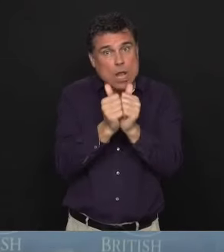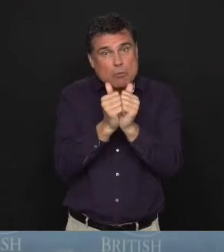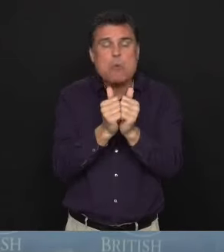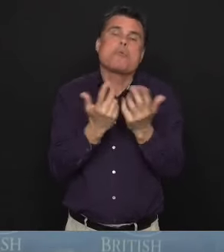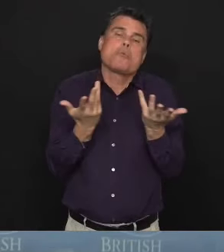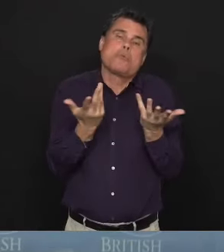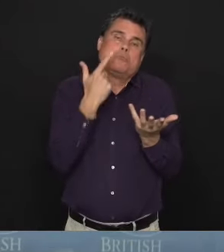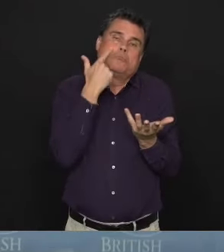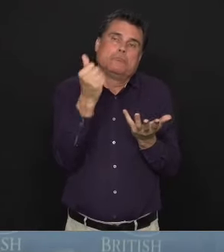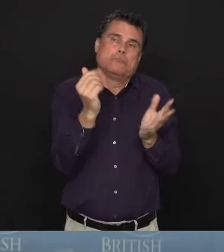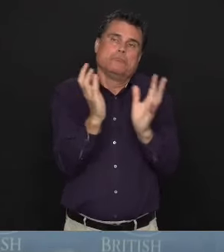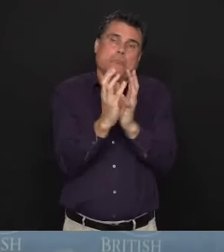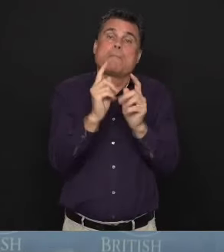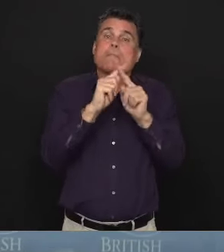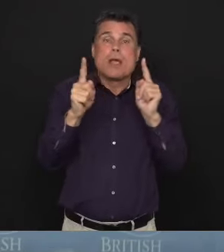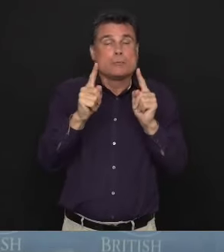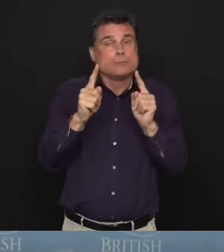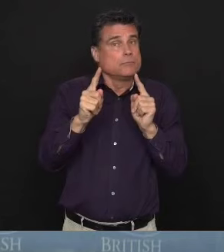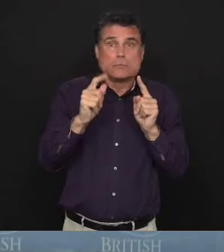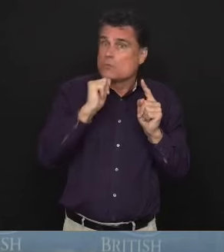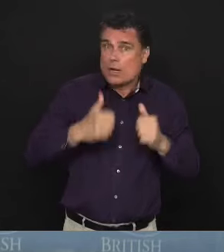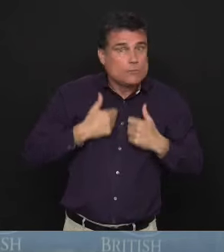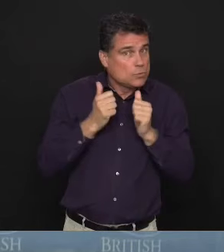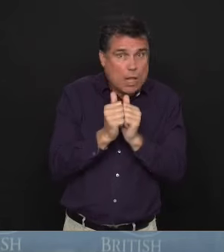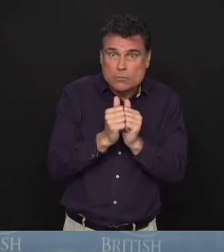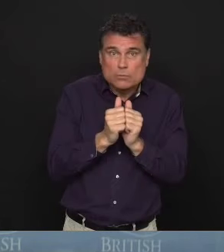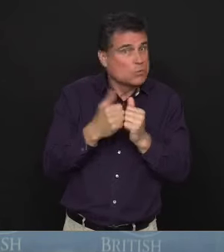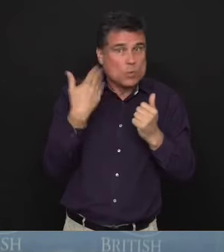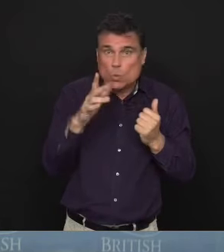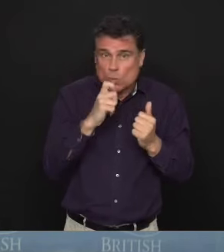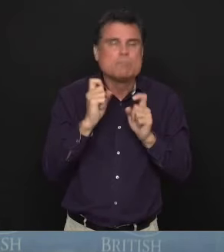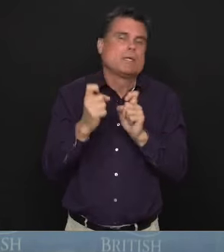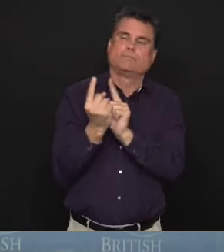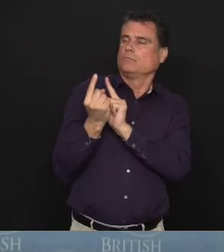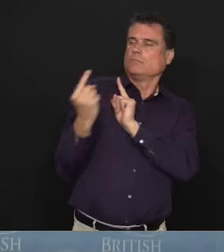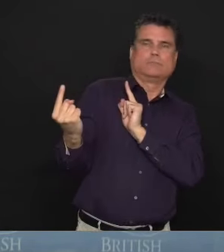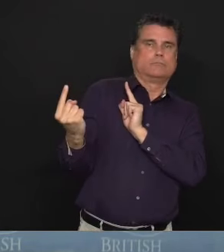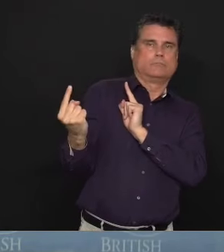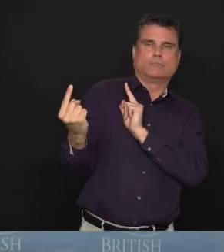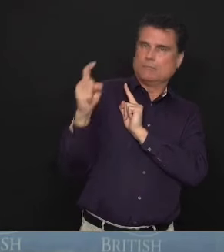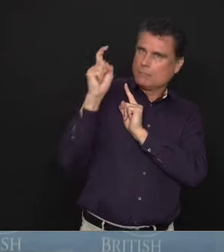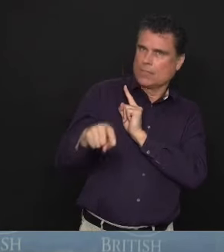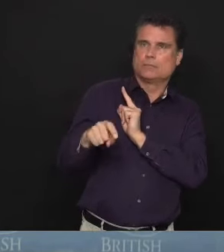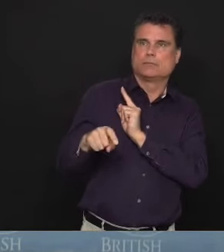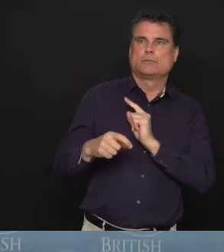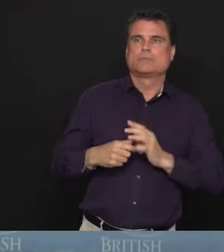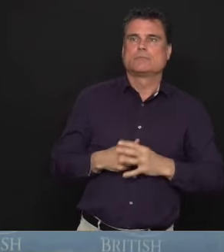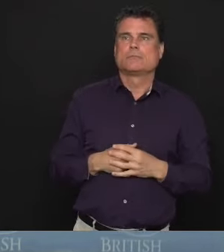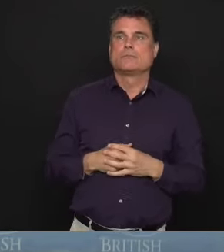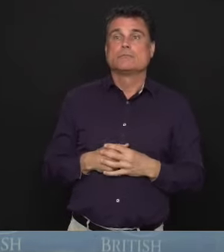Thank you. The next question is from Vancouver Sun. ahead, please. Good day, Minister.